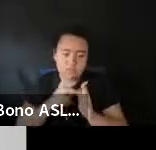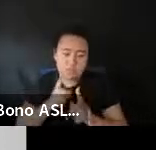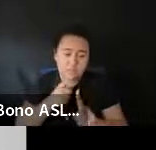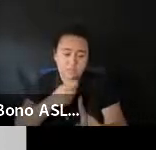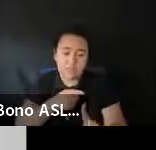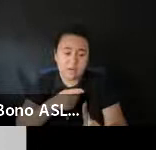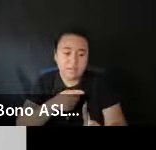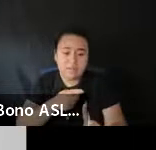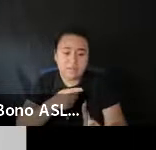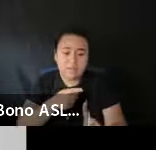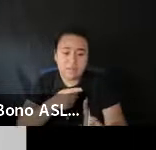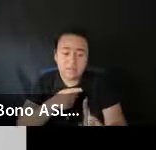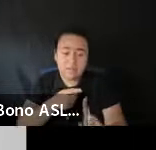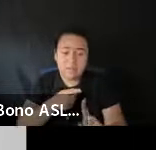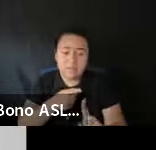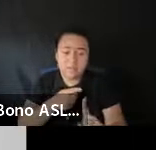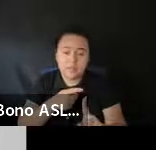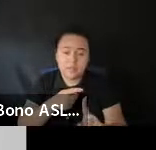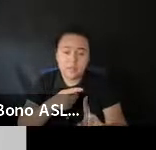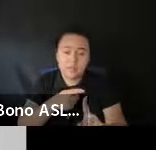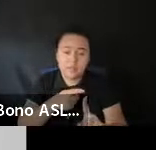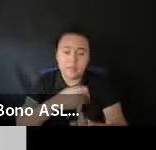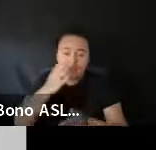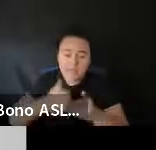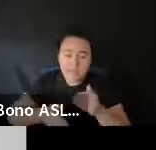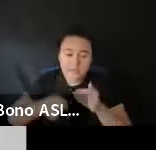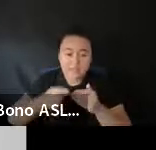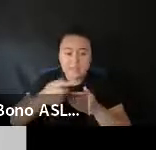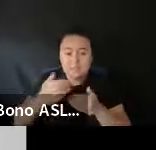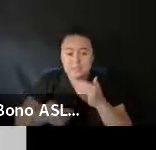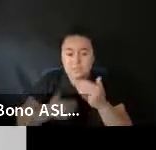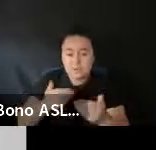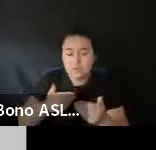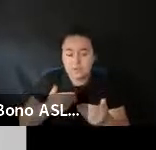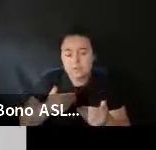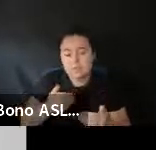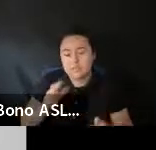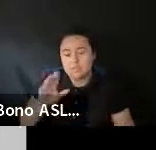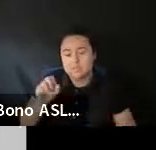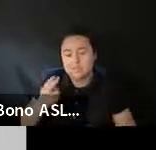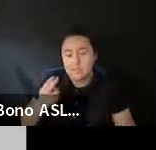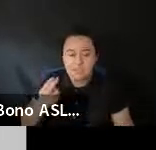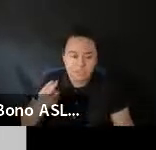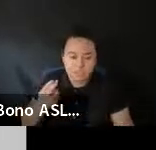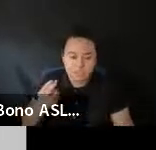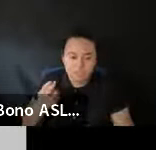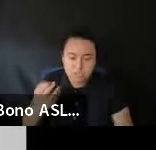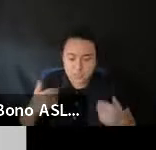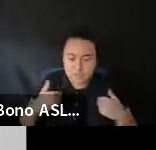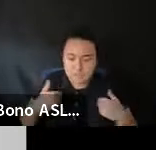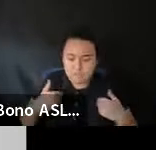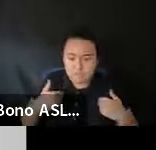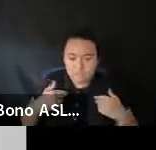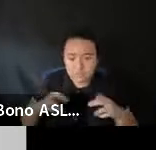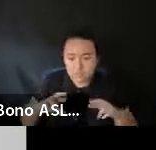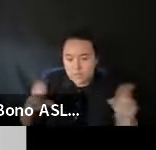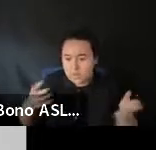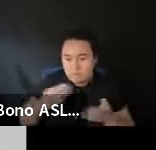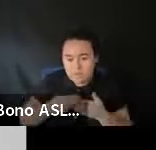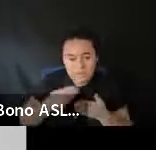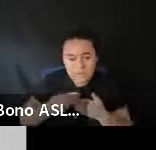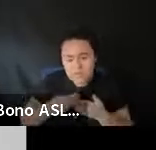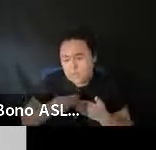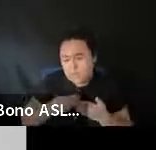is. Uh. At the end of the. Of that process. At the end of the day. It's cash in hand. Um. You know. To. To pay